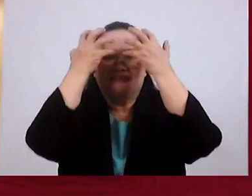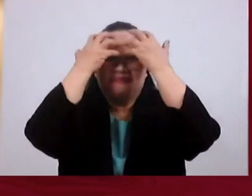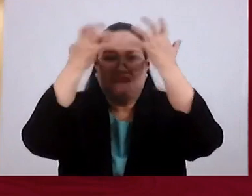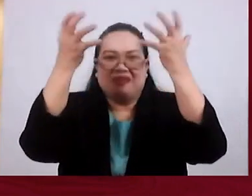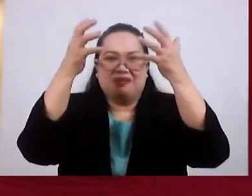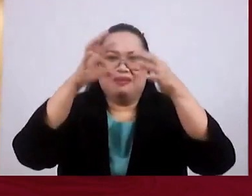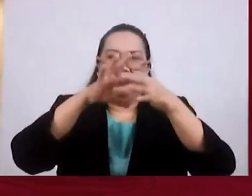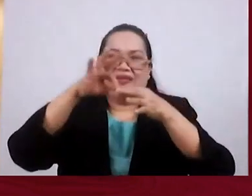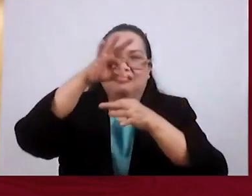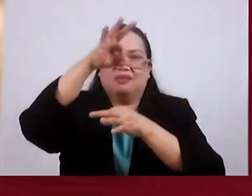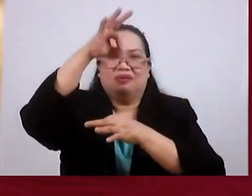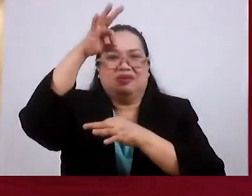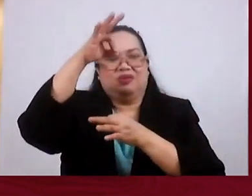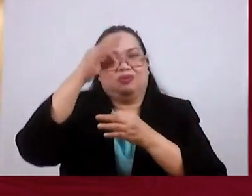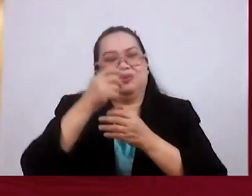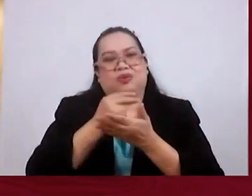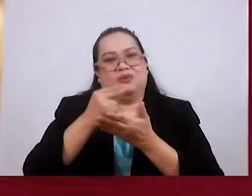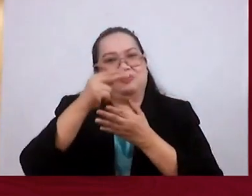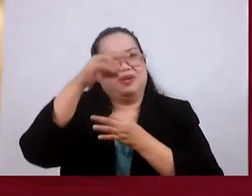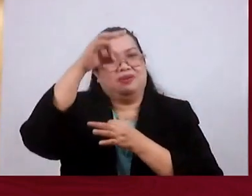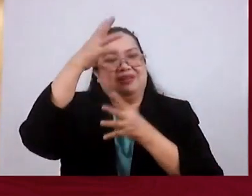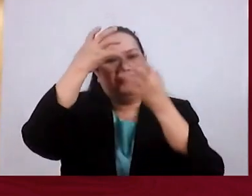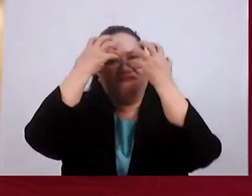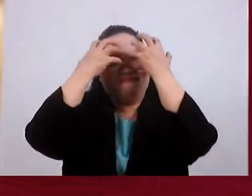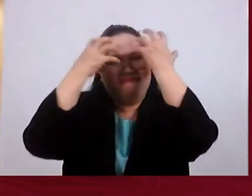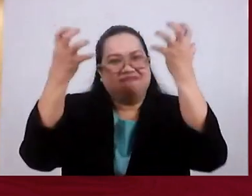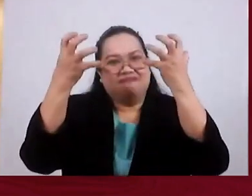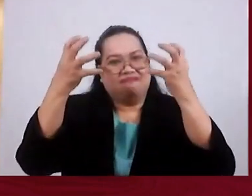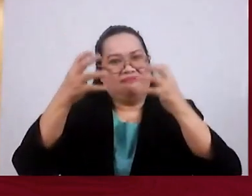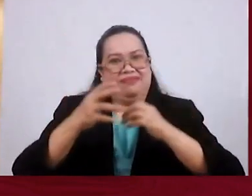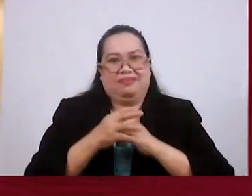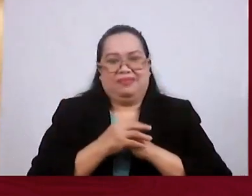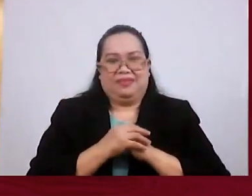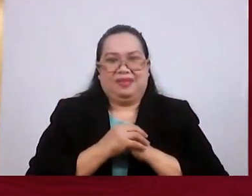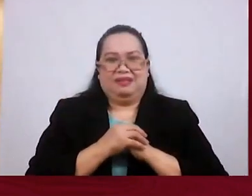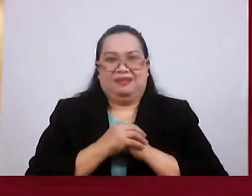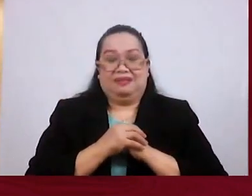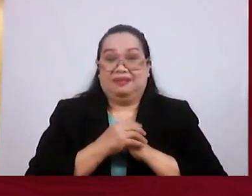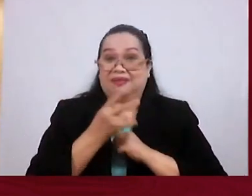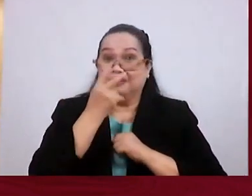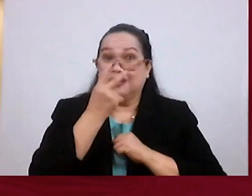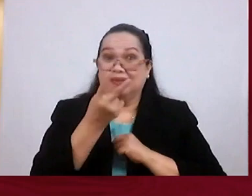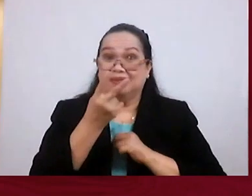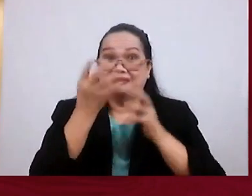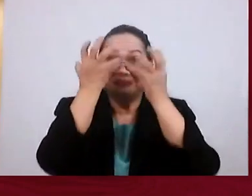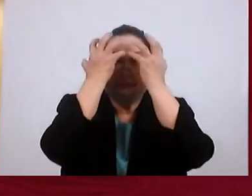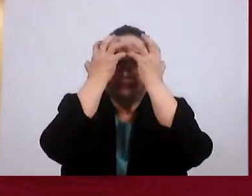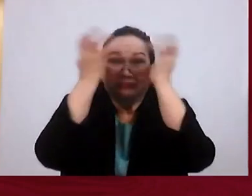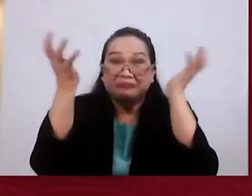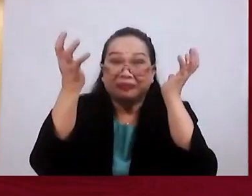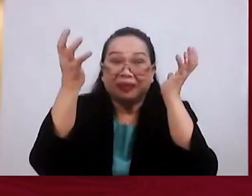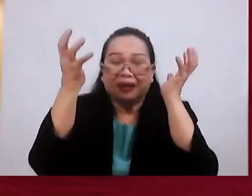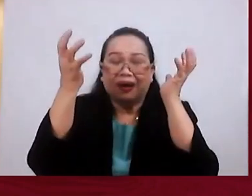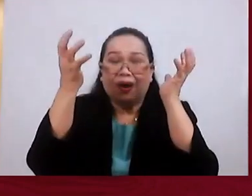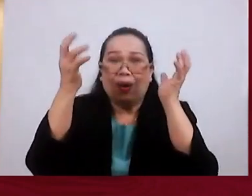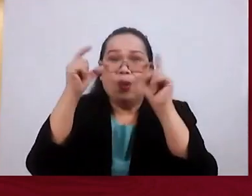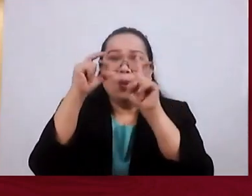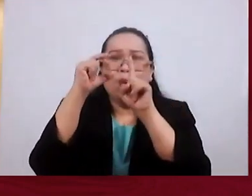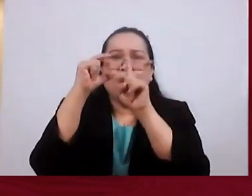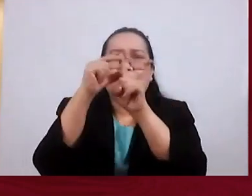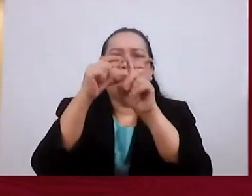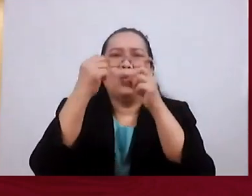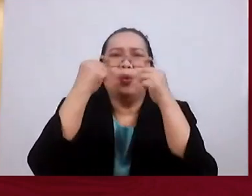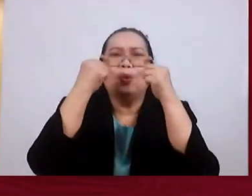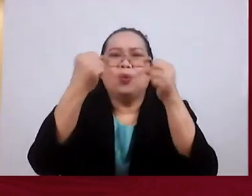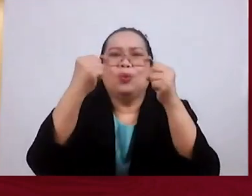the spirit of grace. The Holy Spirit. Do you see the word outraged here? That's a strong word in the